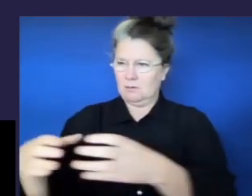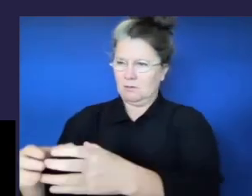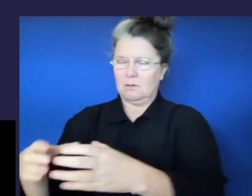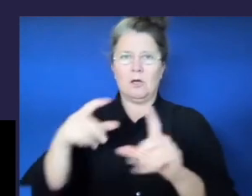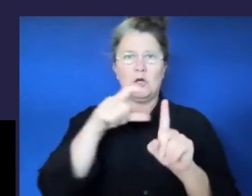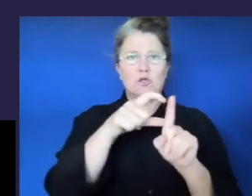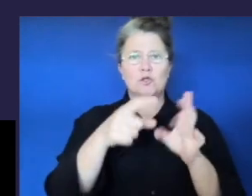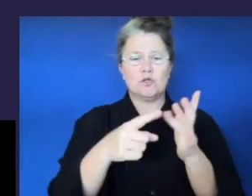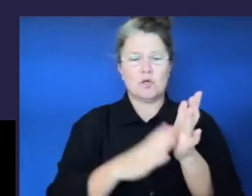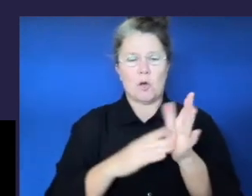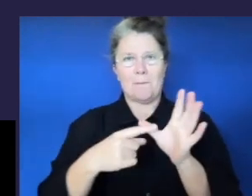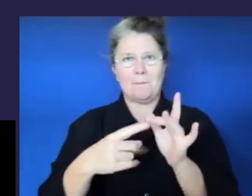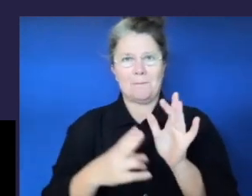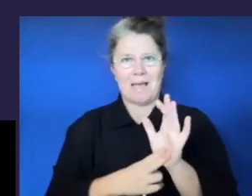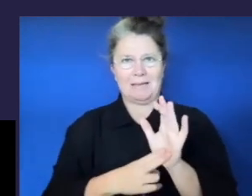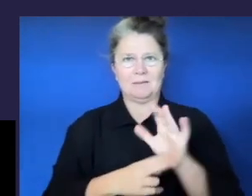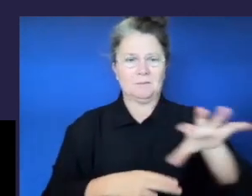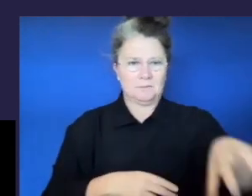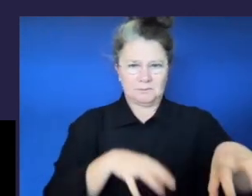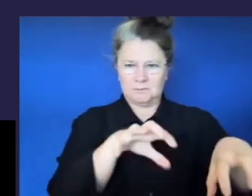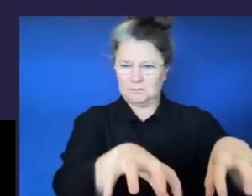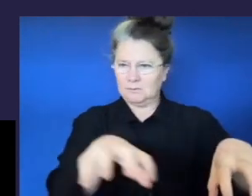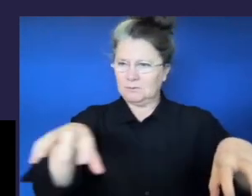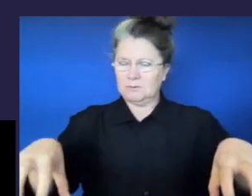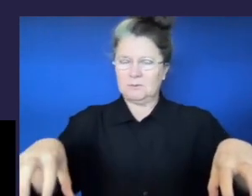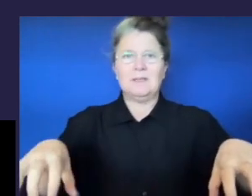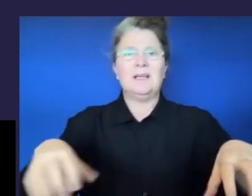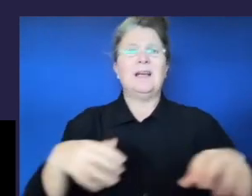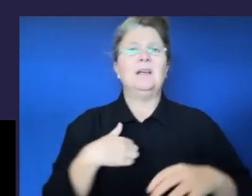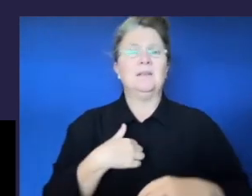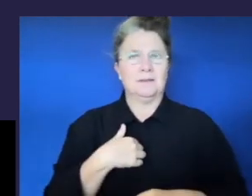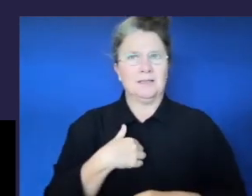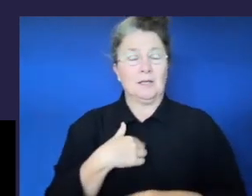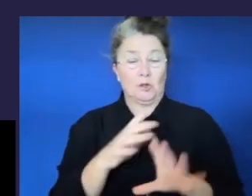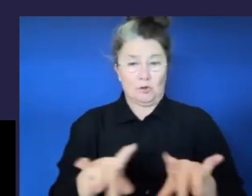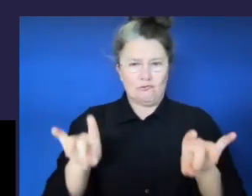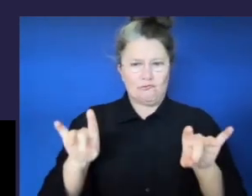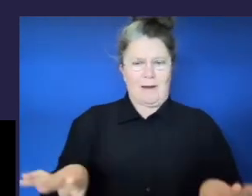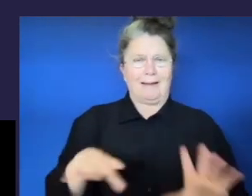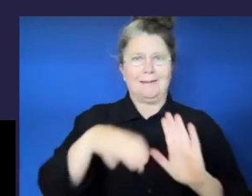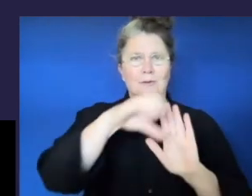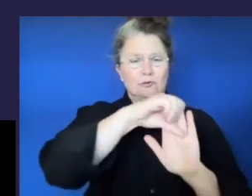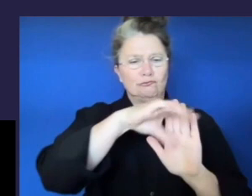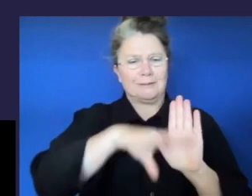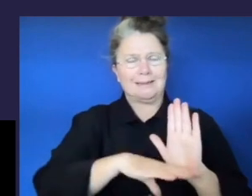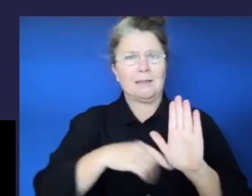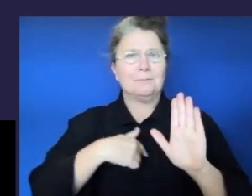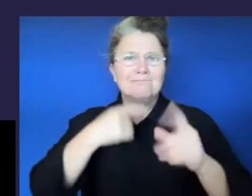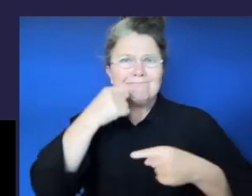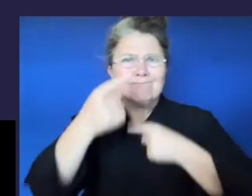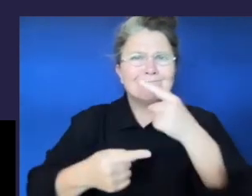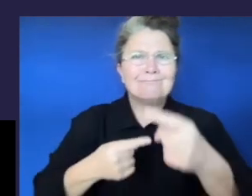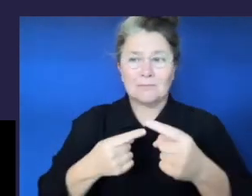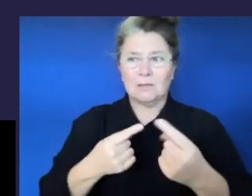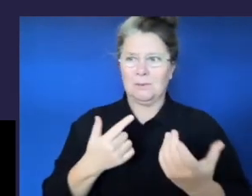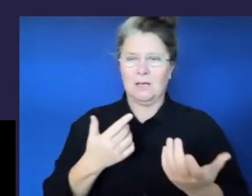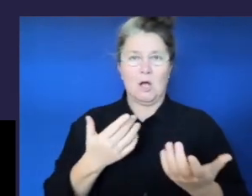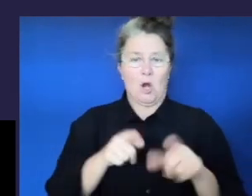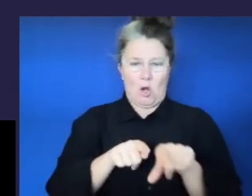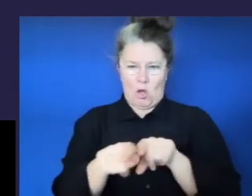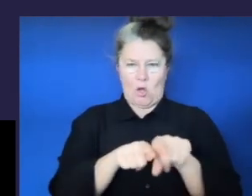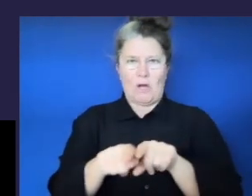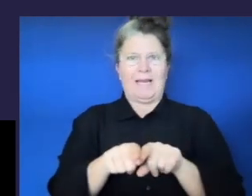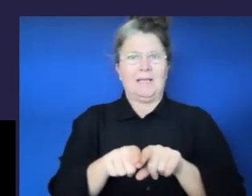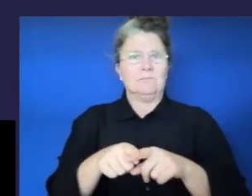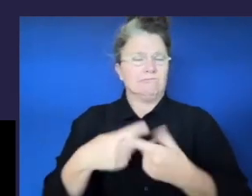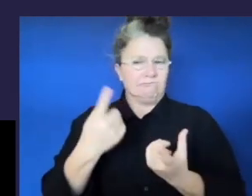and cross curriculum priorities. The Australian curriculum describes a continuum of learning that makes clear to teachers what is